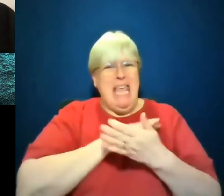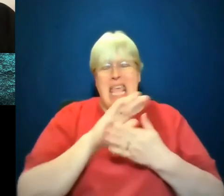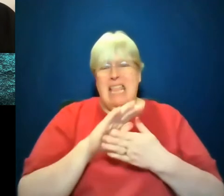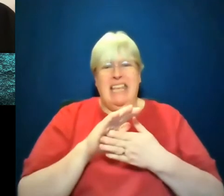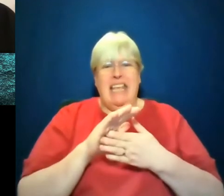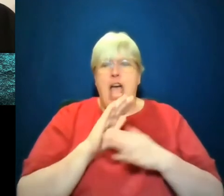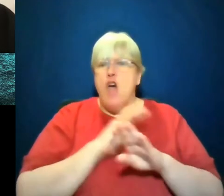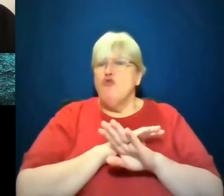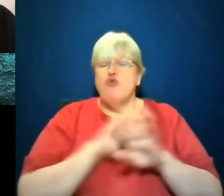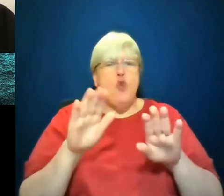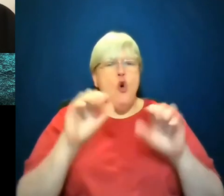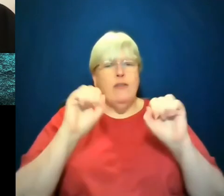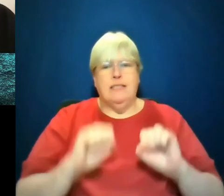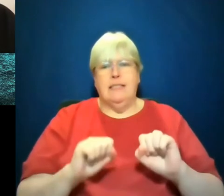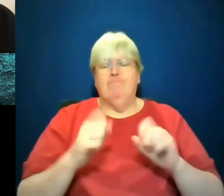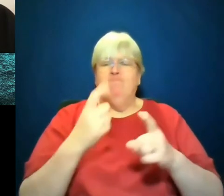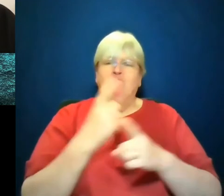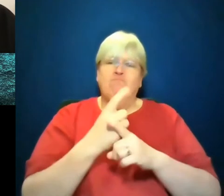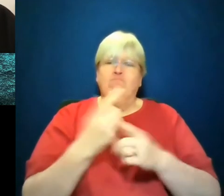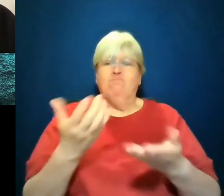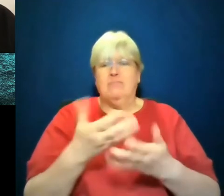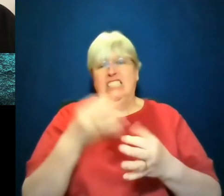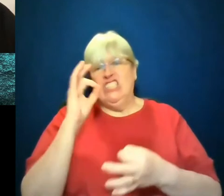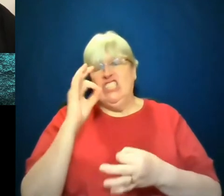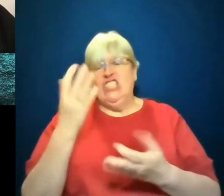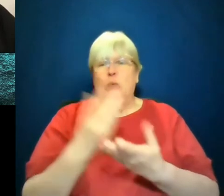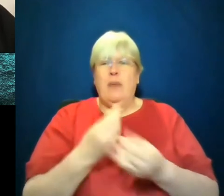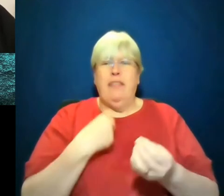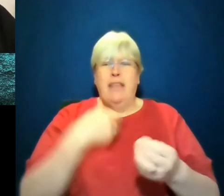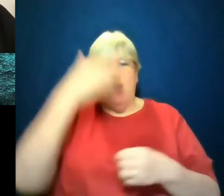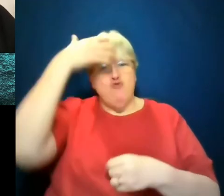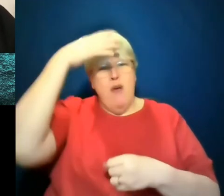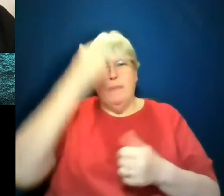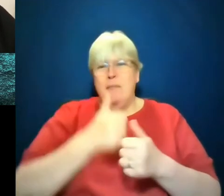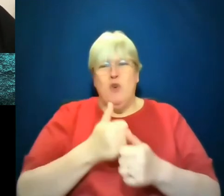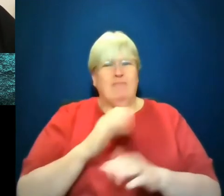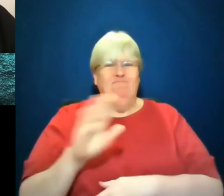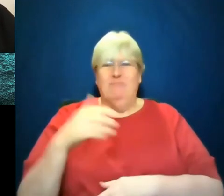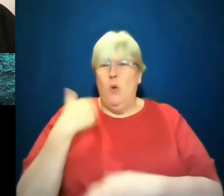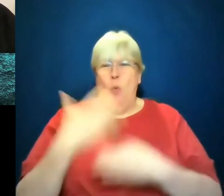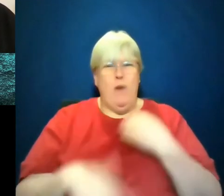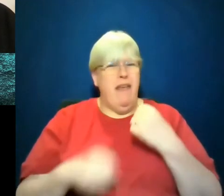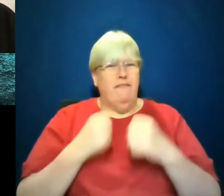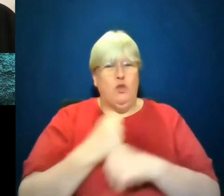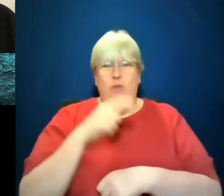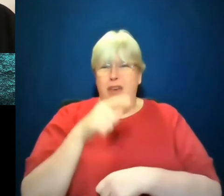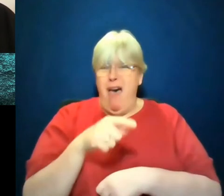not sitting down and having some iced tea with a Trump supporter. I'm not going to heal by trying to understand your